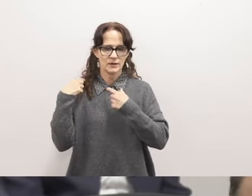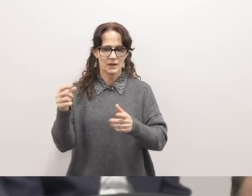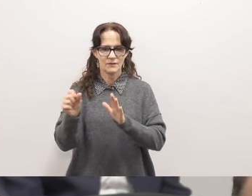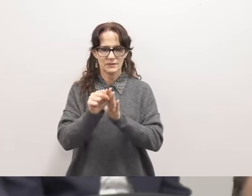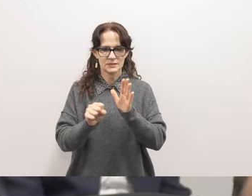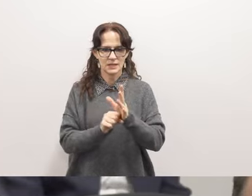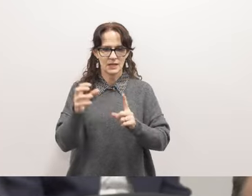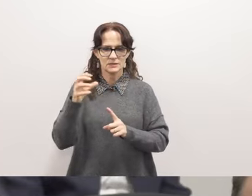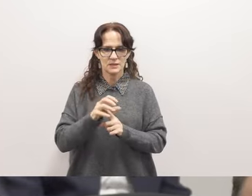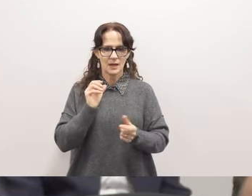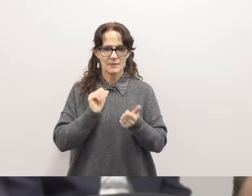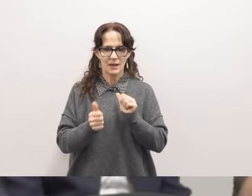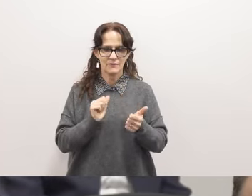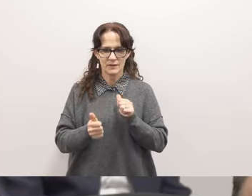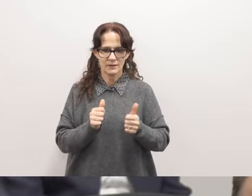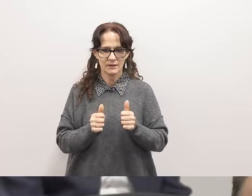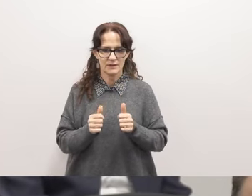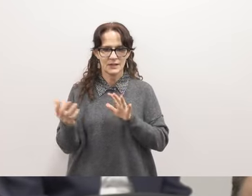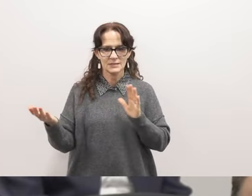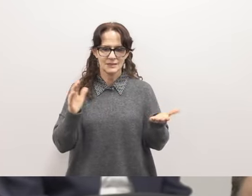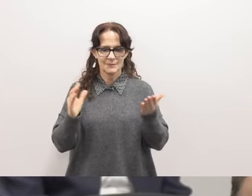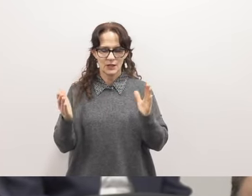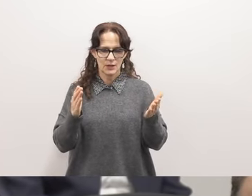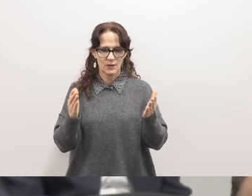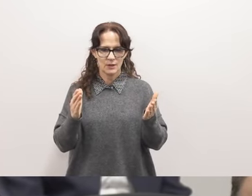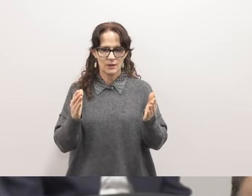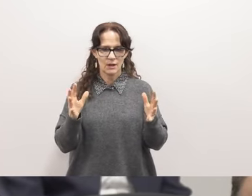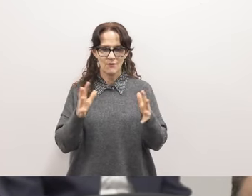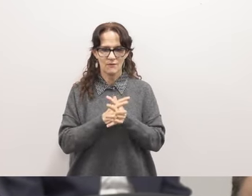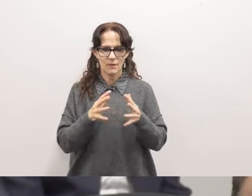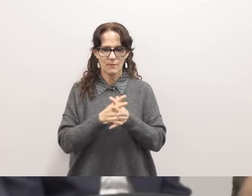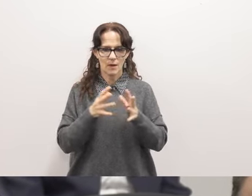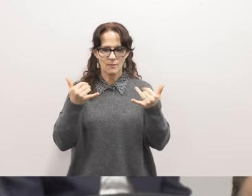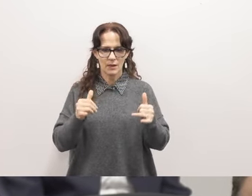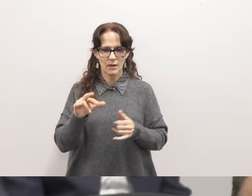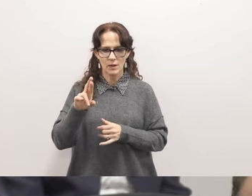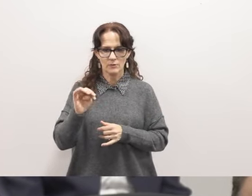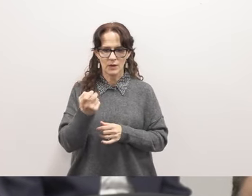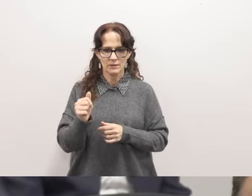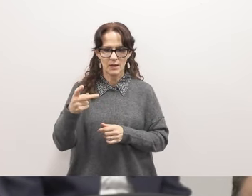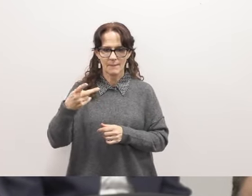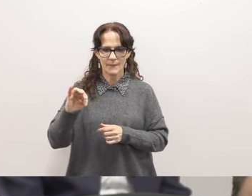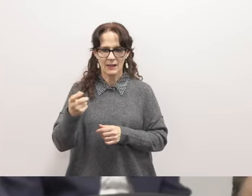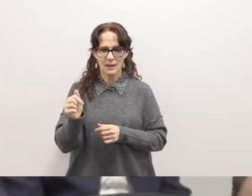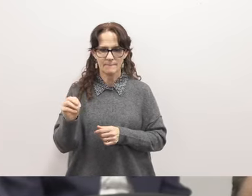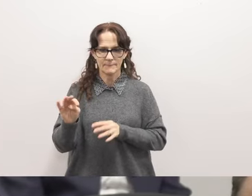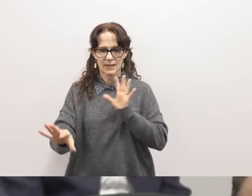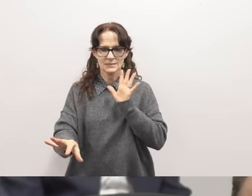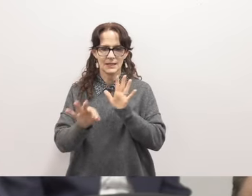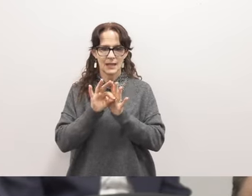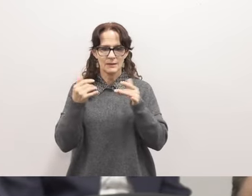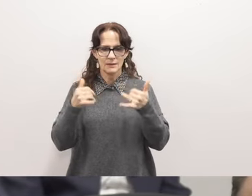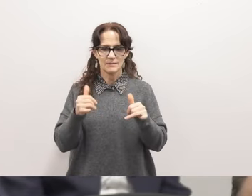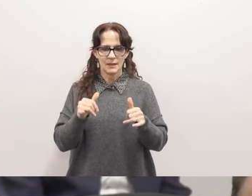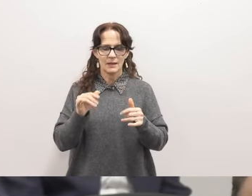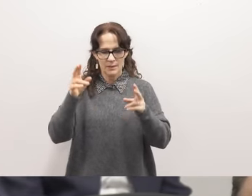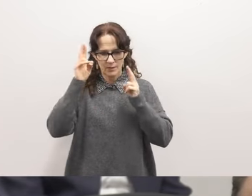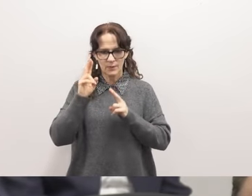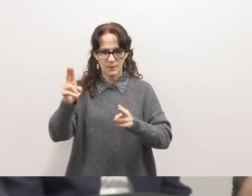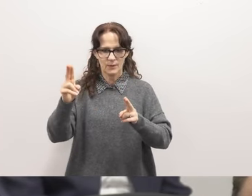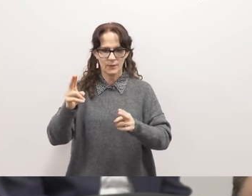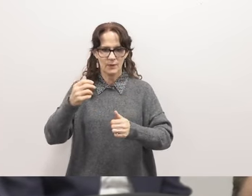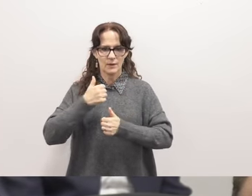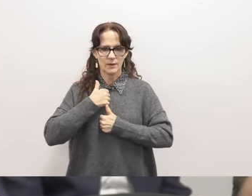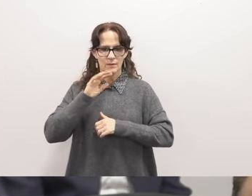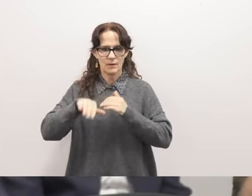champion athlete on a similar note football player ryan pelham was selected to play in the prestigious army